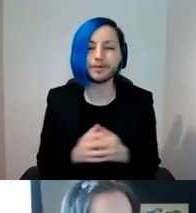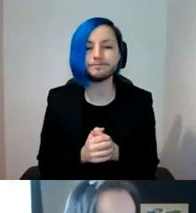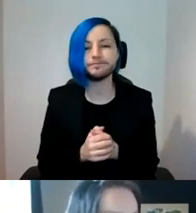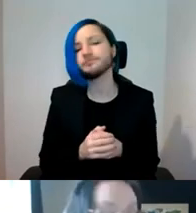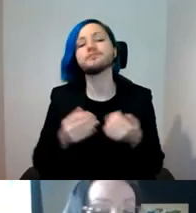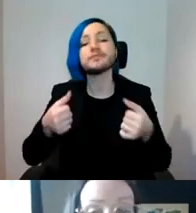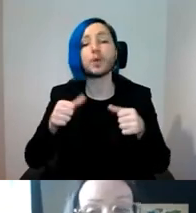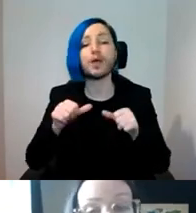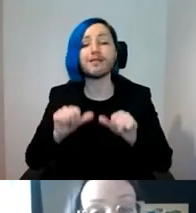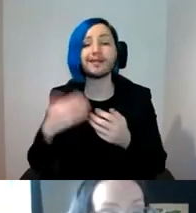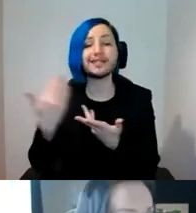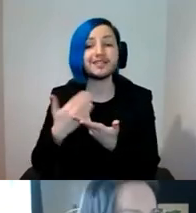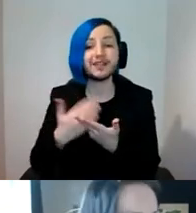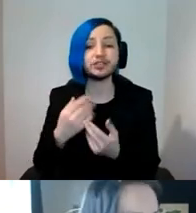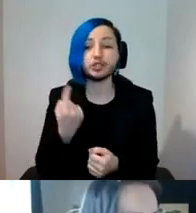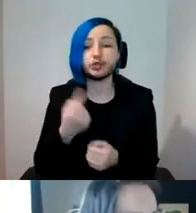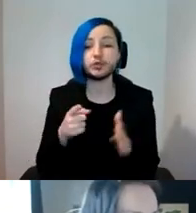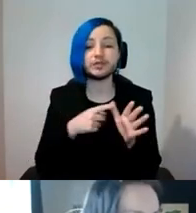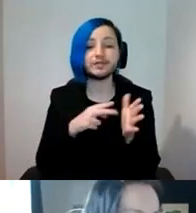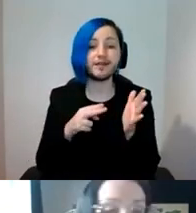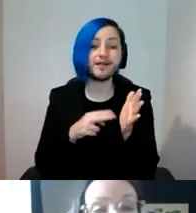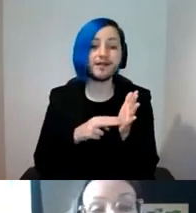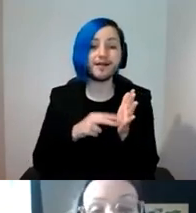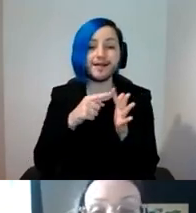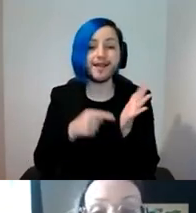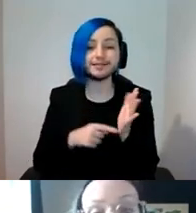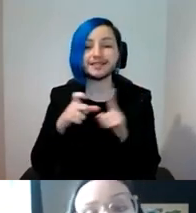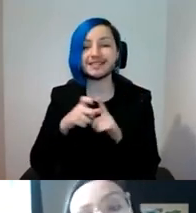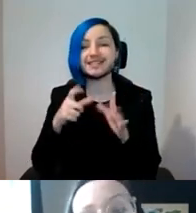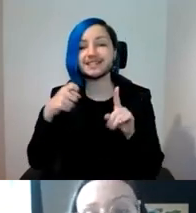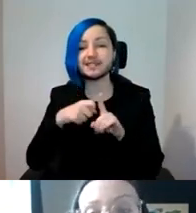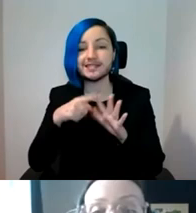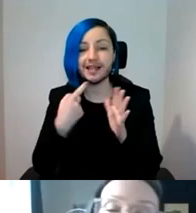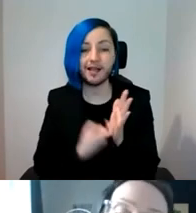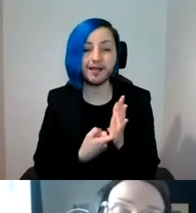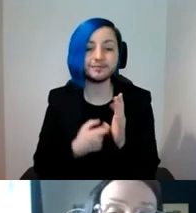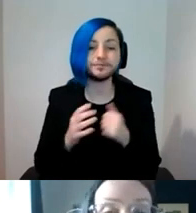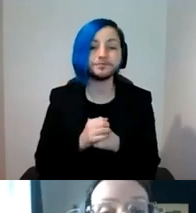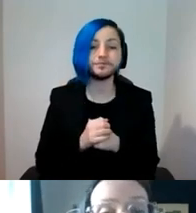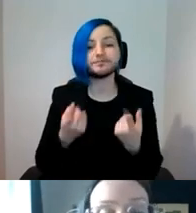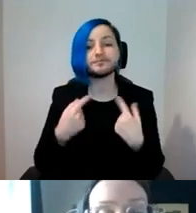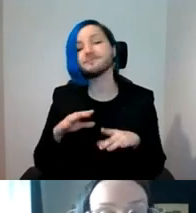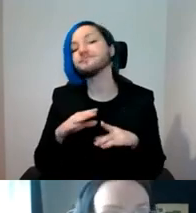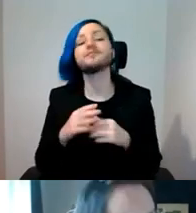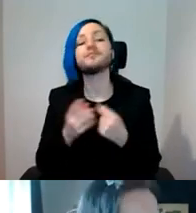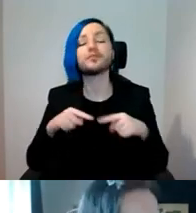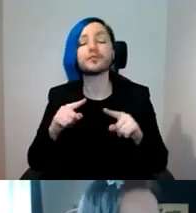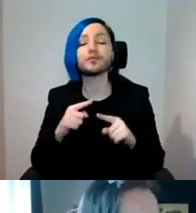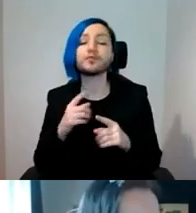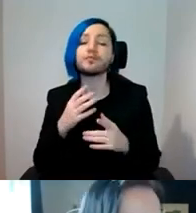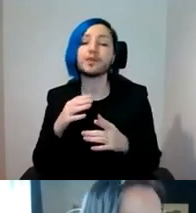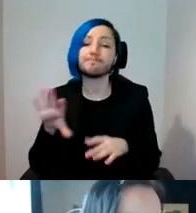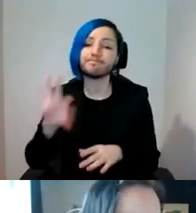intervention is Annette Decker. We invited her to respond to our report and our research.